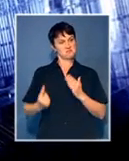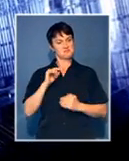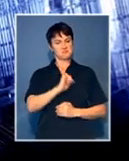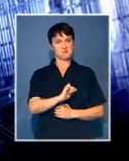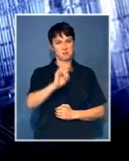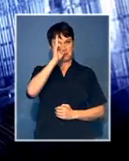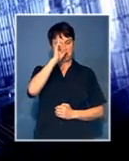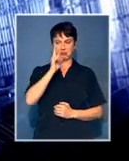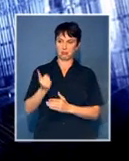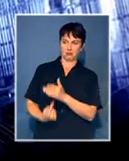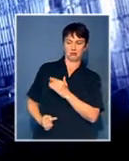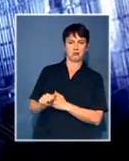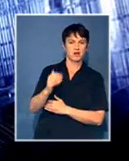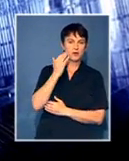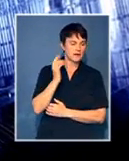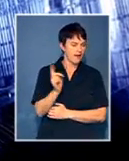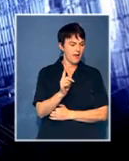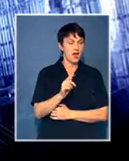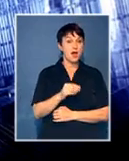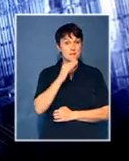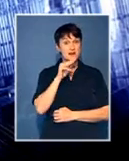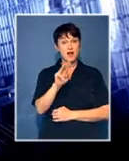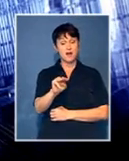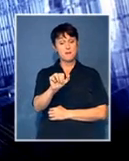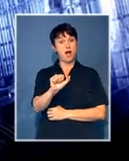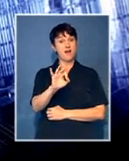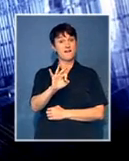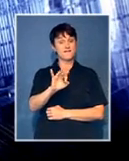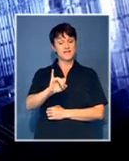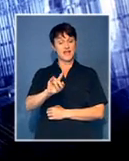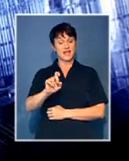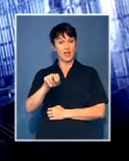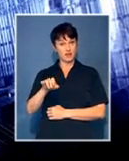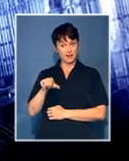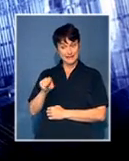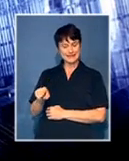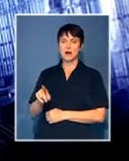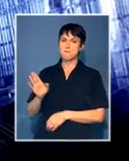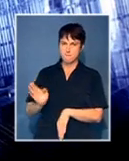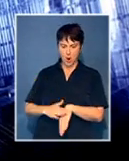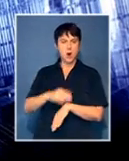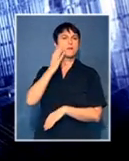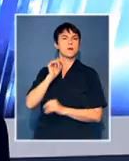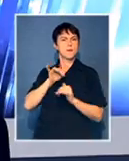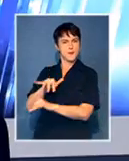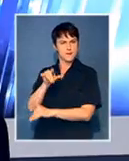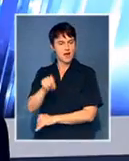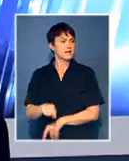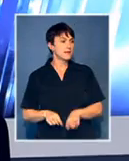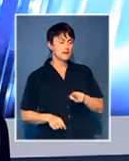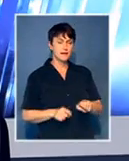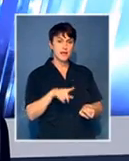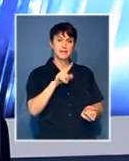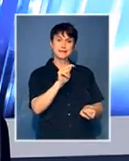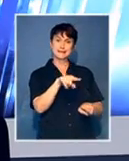for the Mafigian campus, we need to get more white students to access that campus and the Parchestrom campus to have more black students access it. Are you finding that